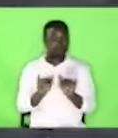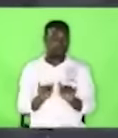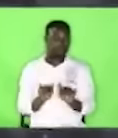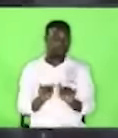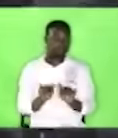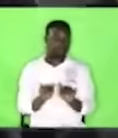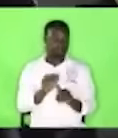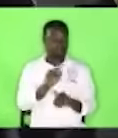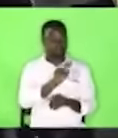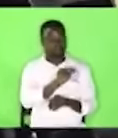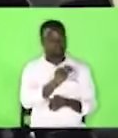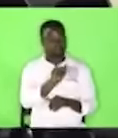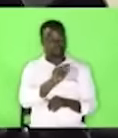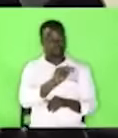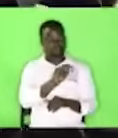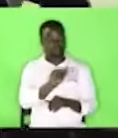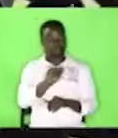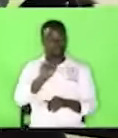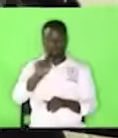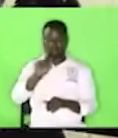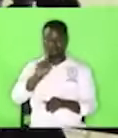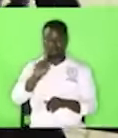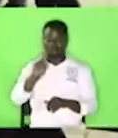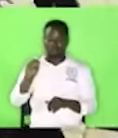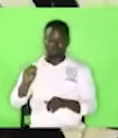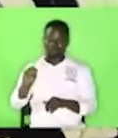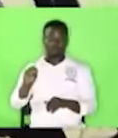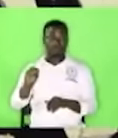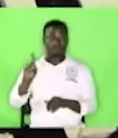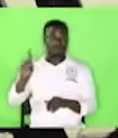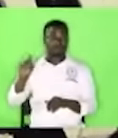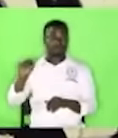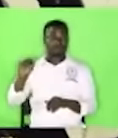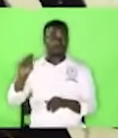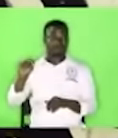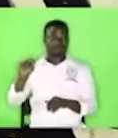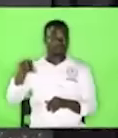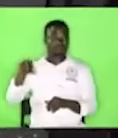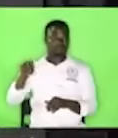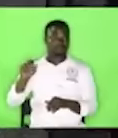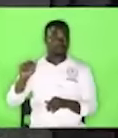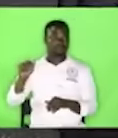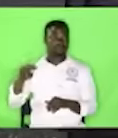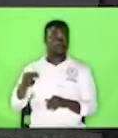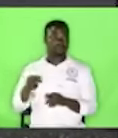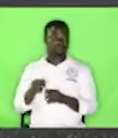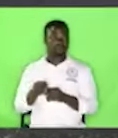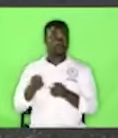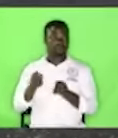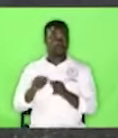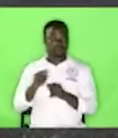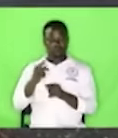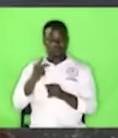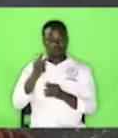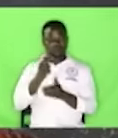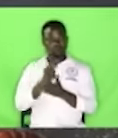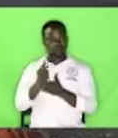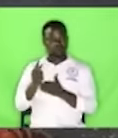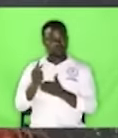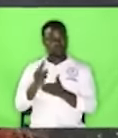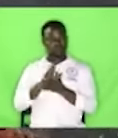yes after about a week or two into he becoming the president I heard somebody